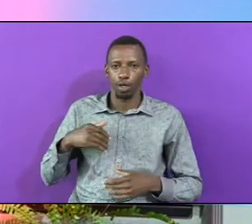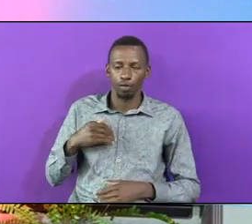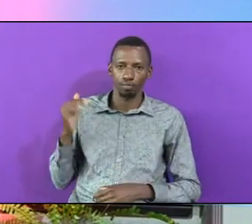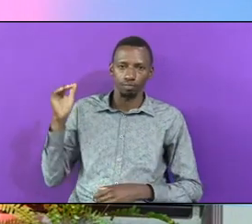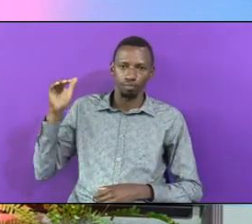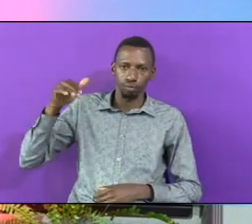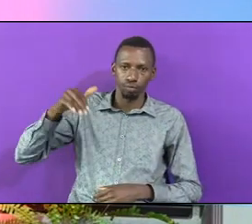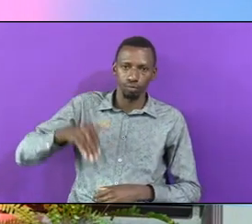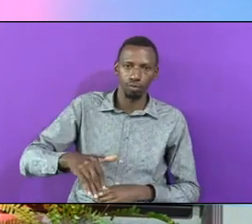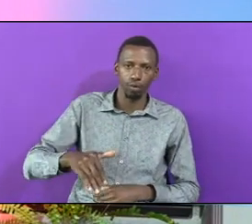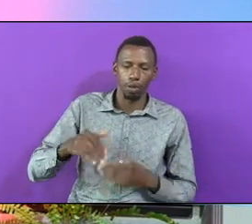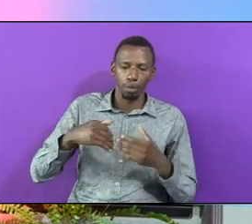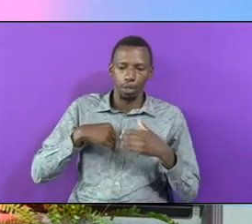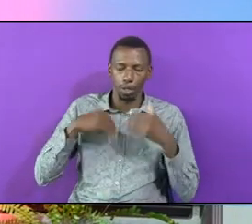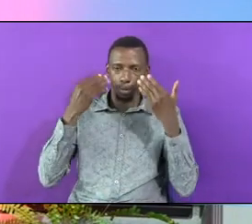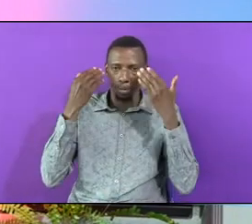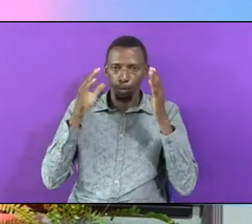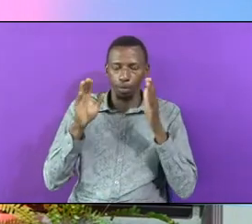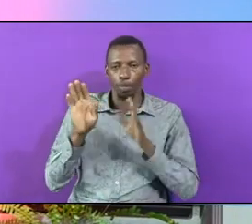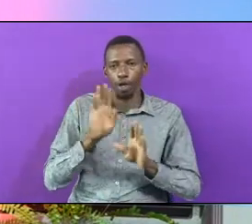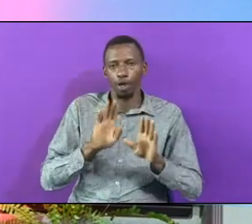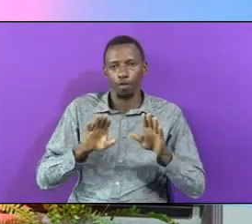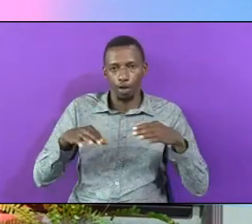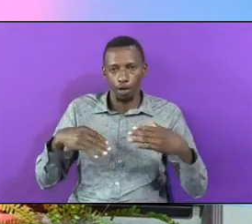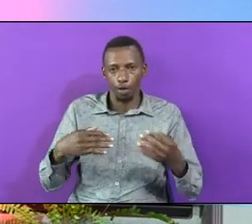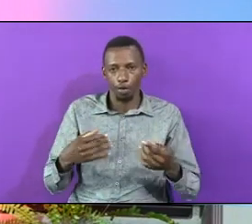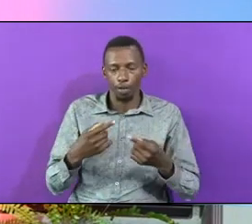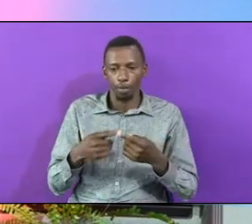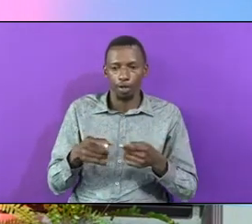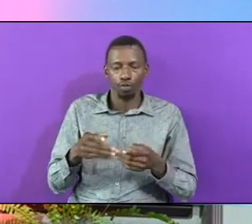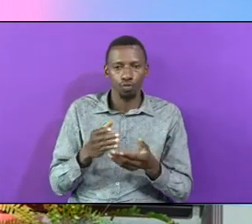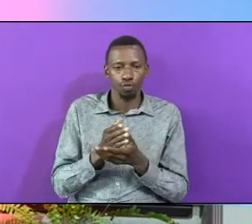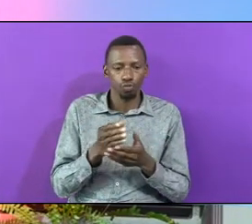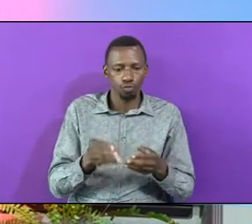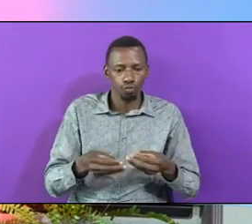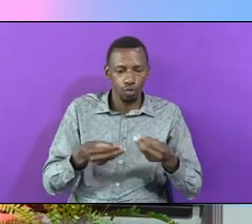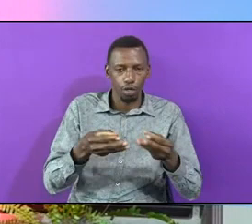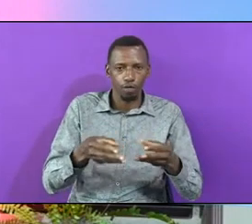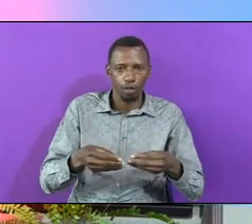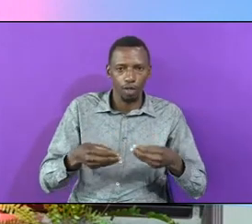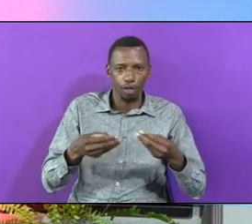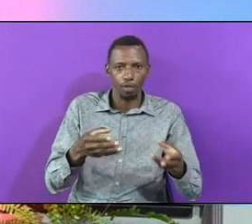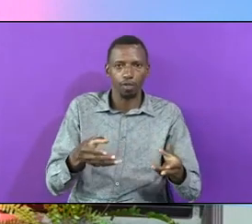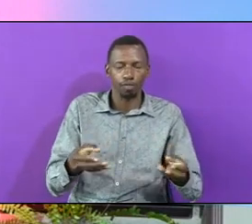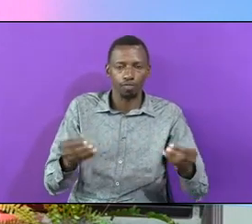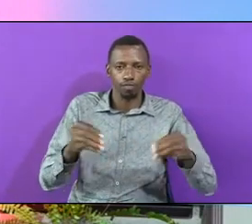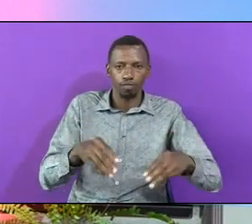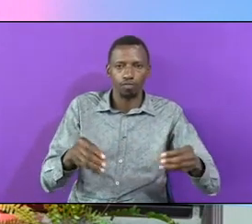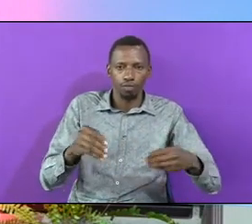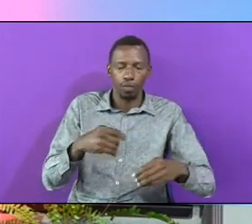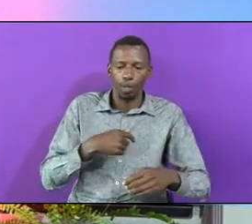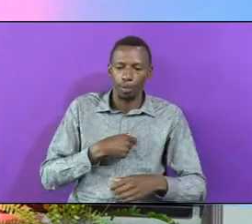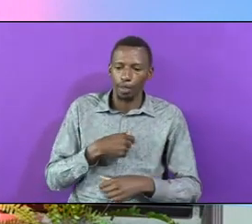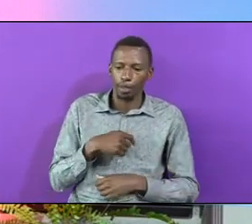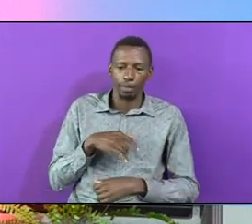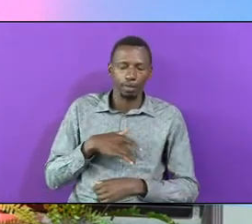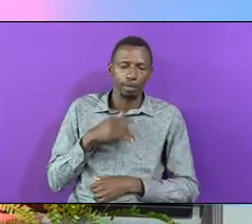I Don't Know Morally But In Times Of Giving I Just Get Suddened